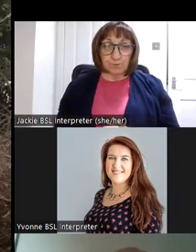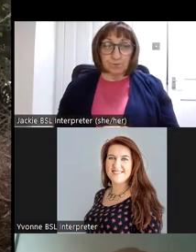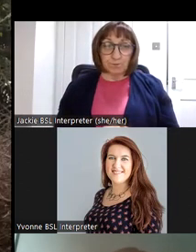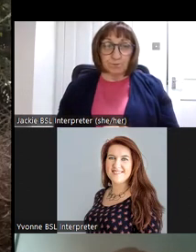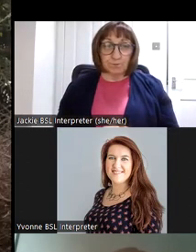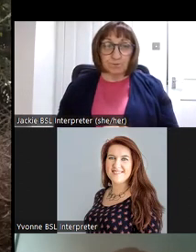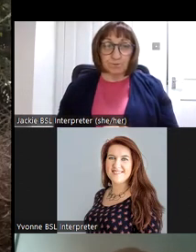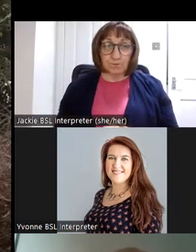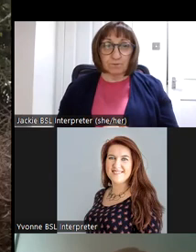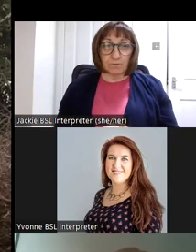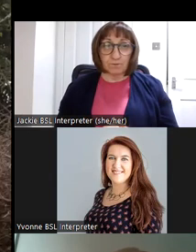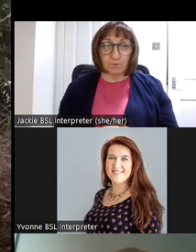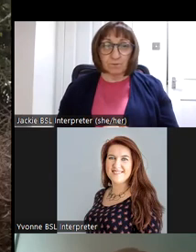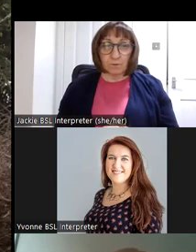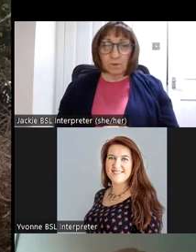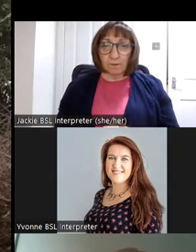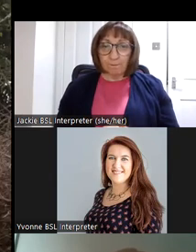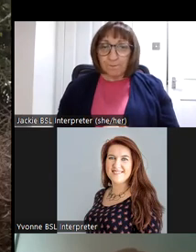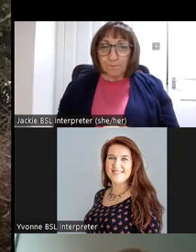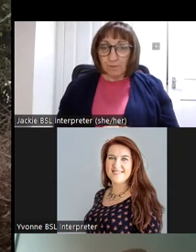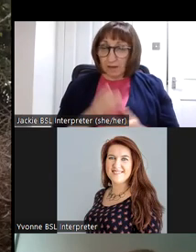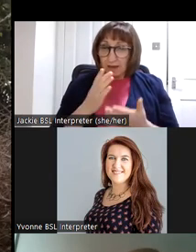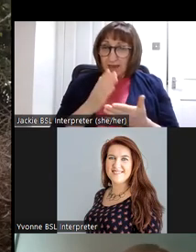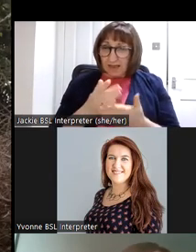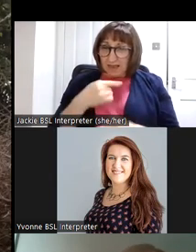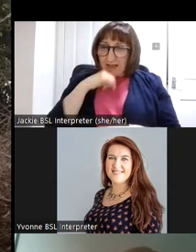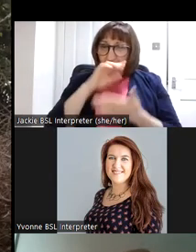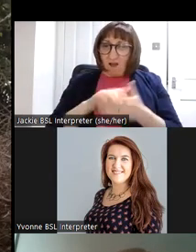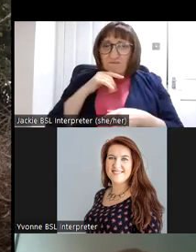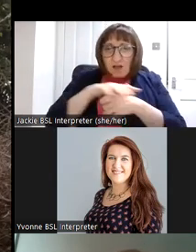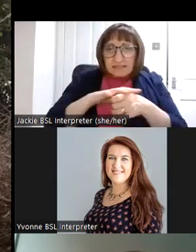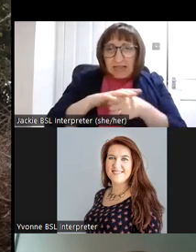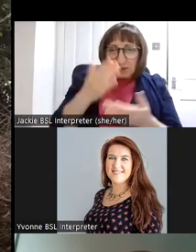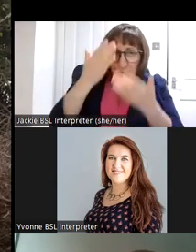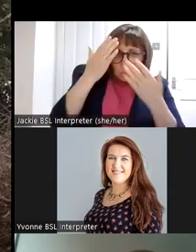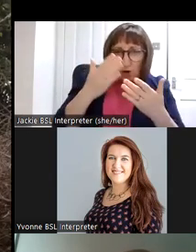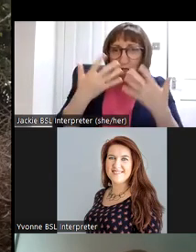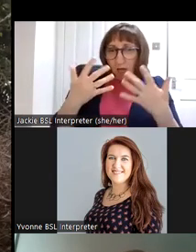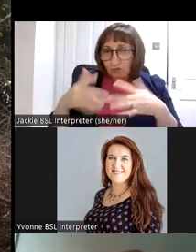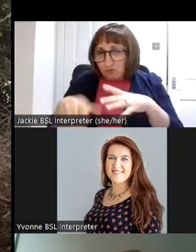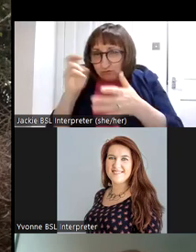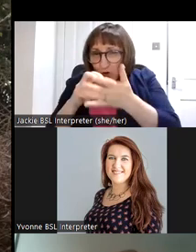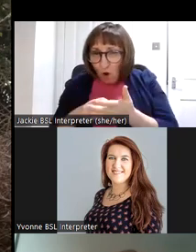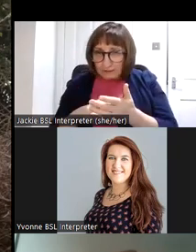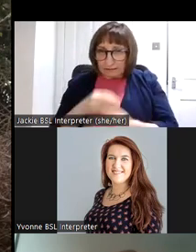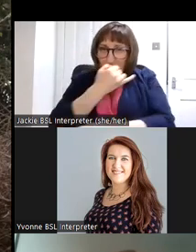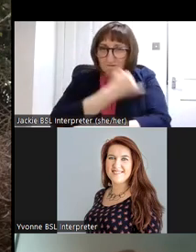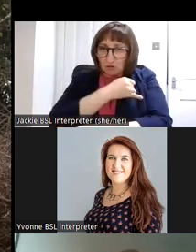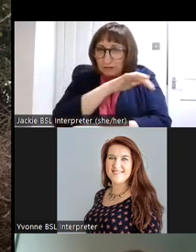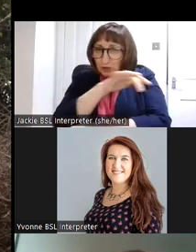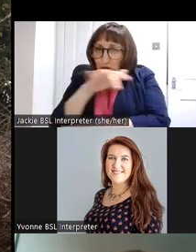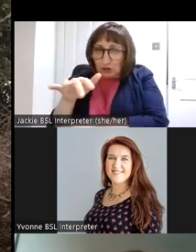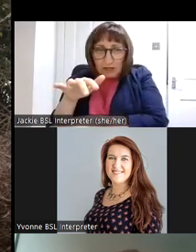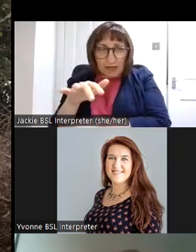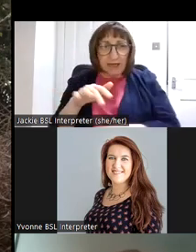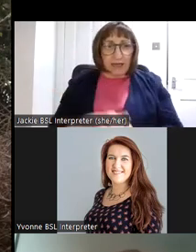so there's a distinct vulnerability of our lesser known sites or sites that are yet to be recorded and killing